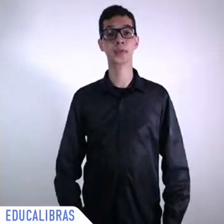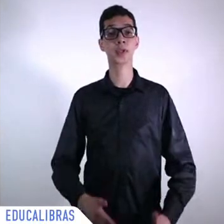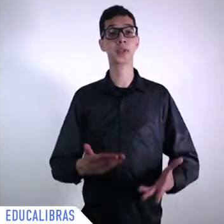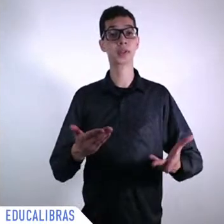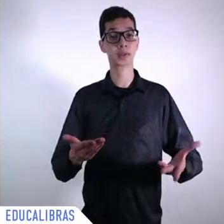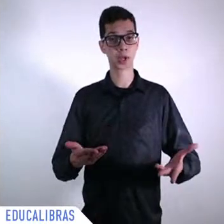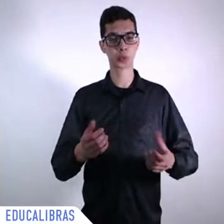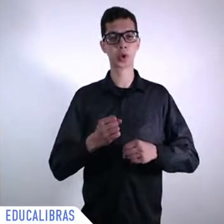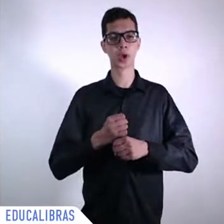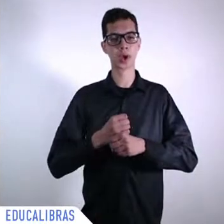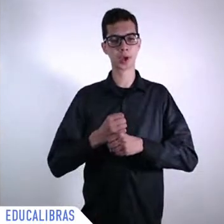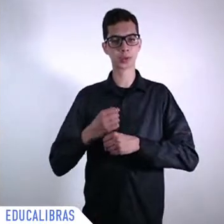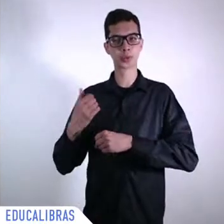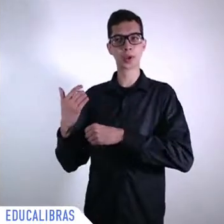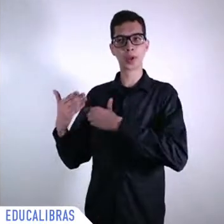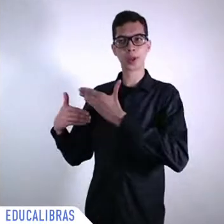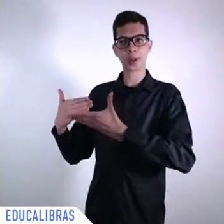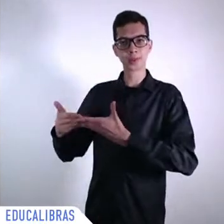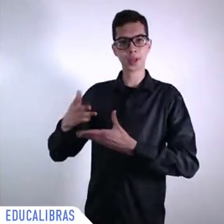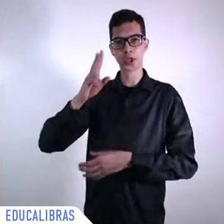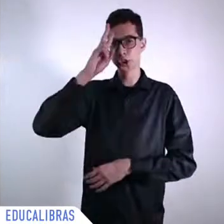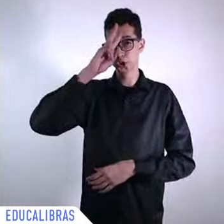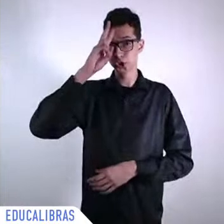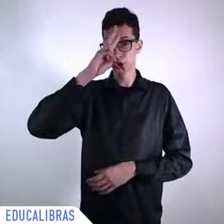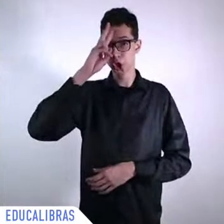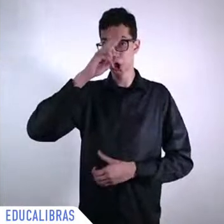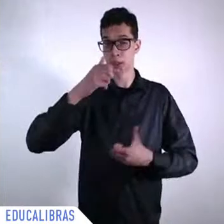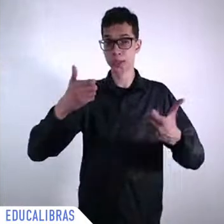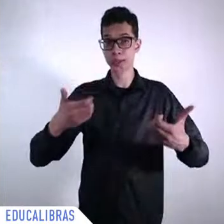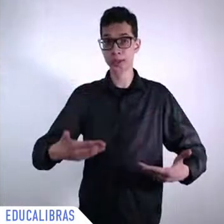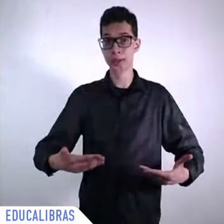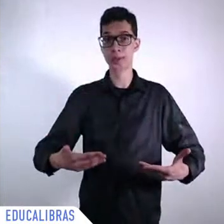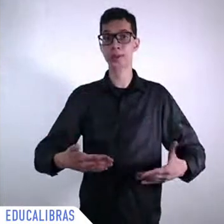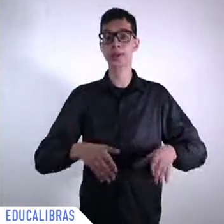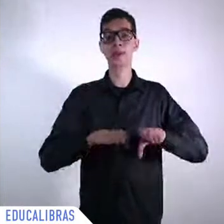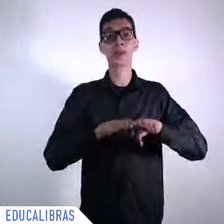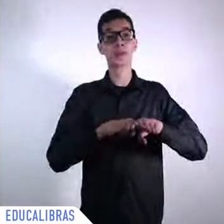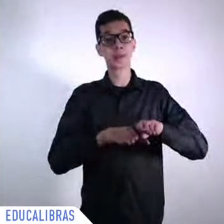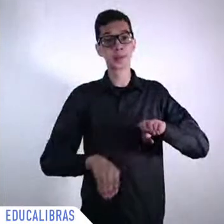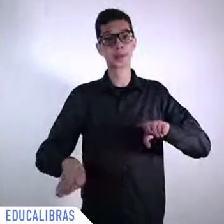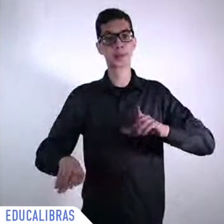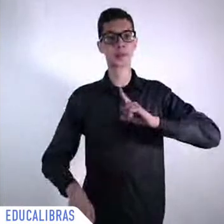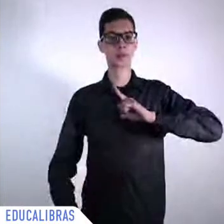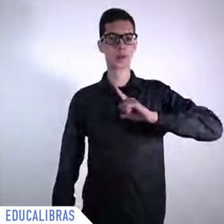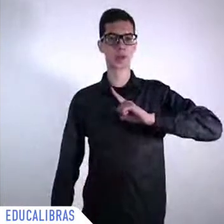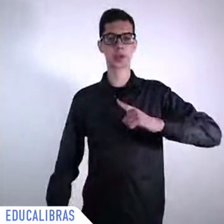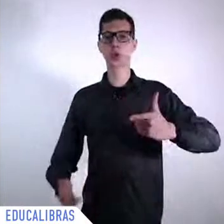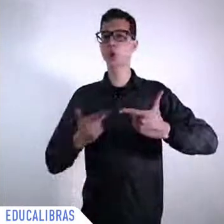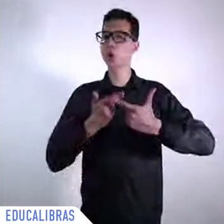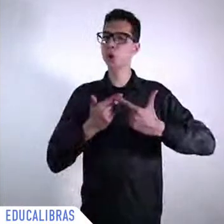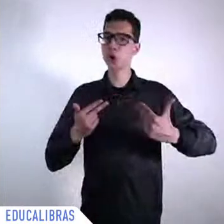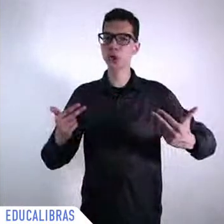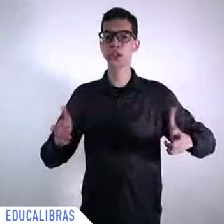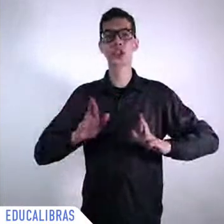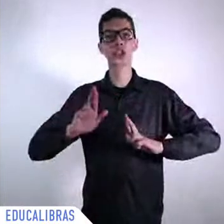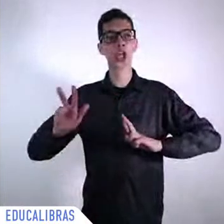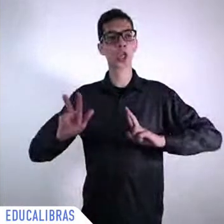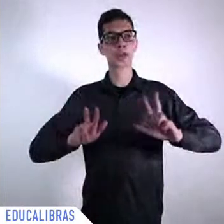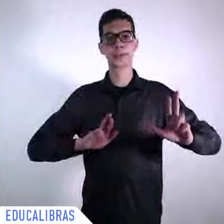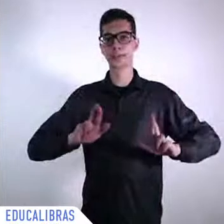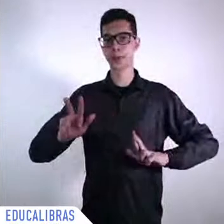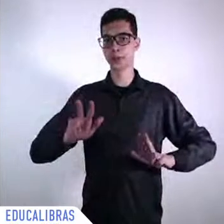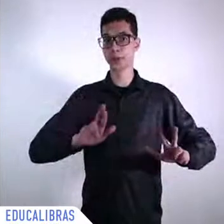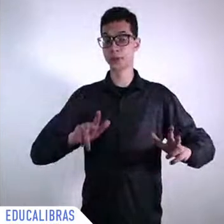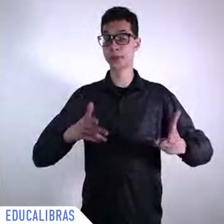connected to different things for instance the role of technology and the great growth of